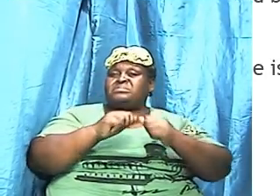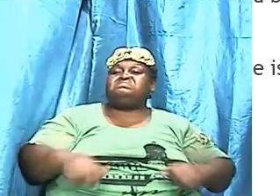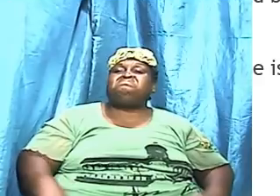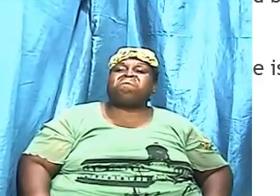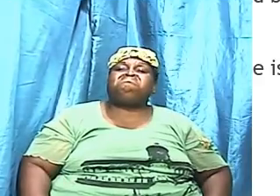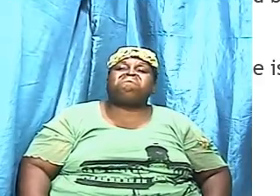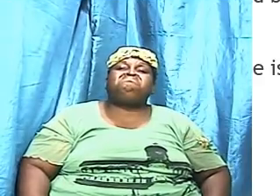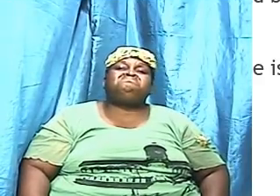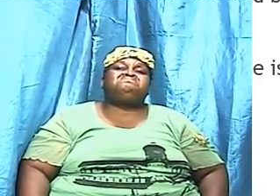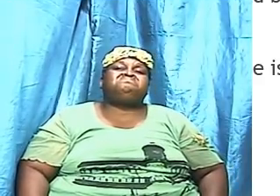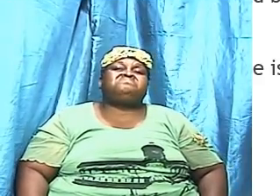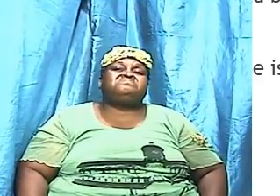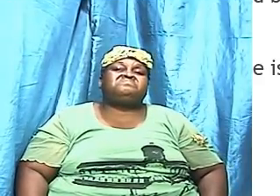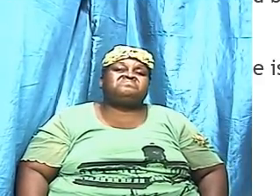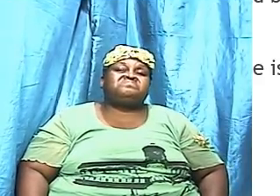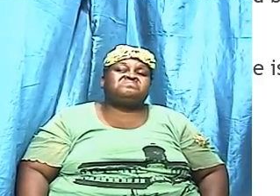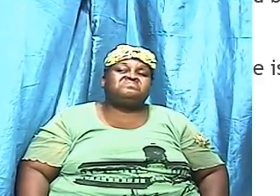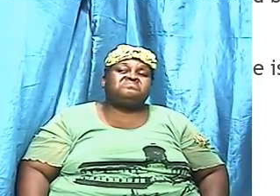know, um,